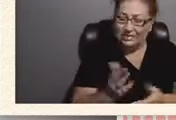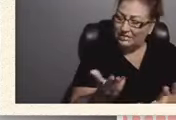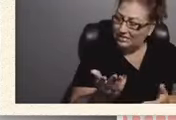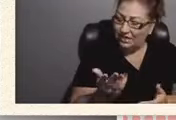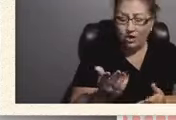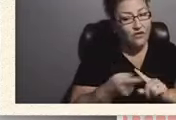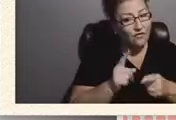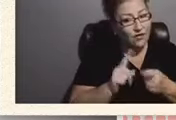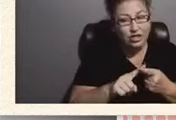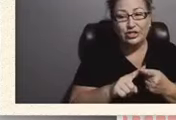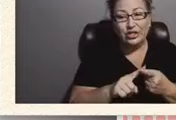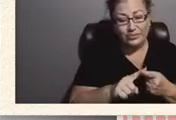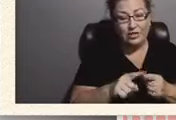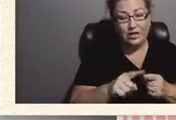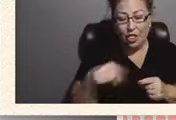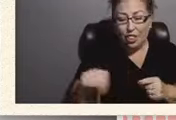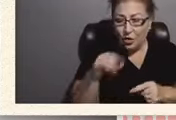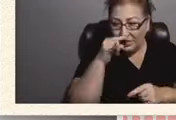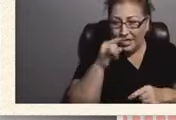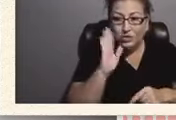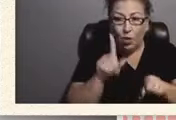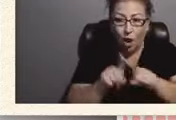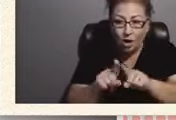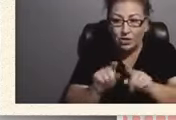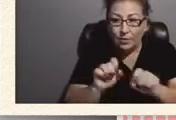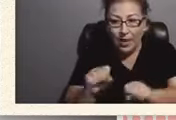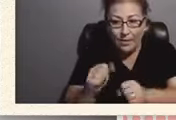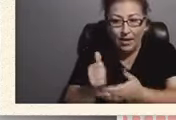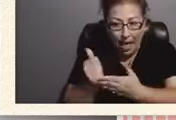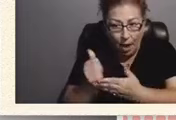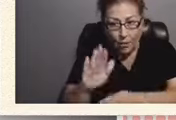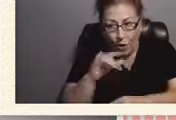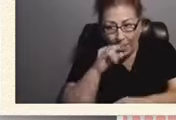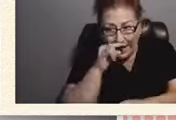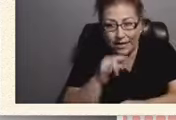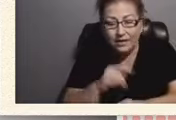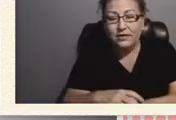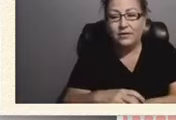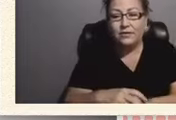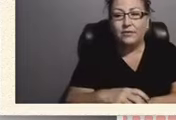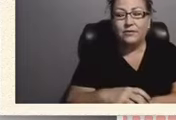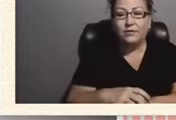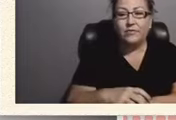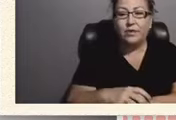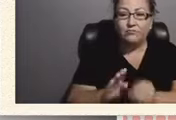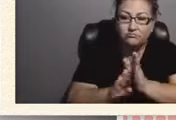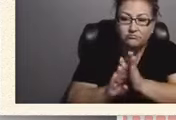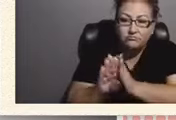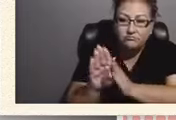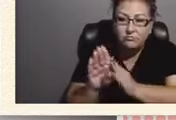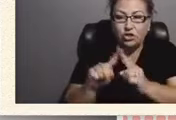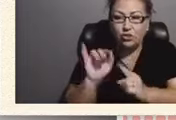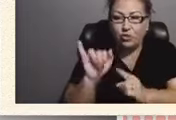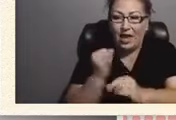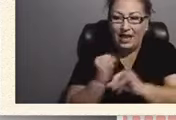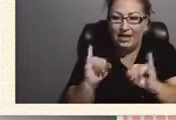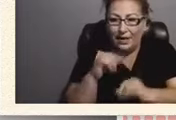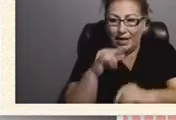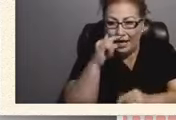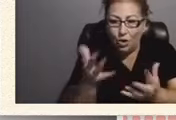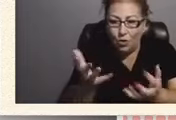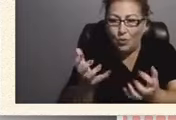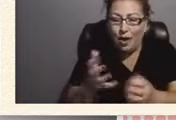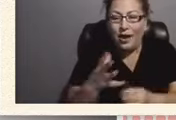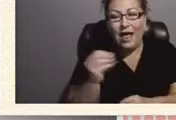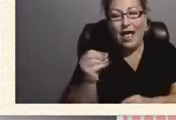those kids are going to also be able to help your kid materialize into that independent kid that you want. And, you know, they have to